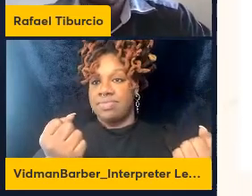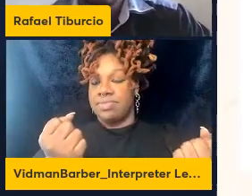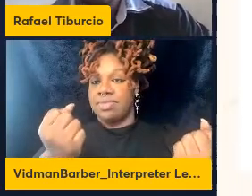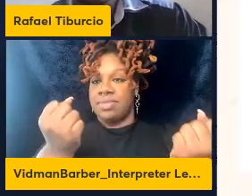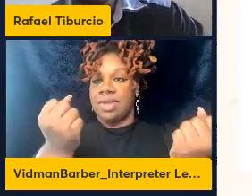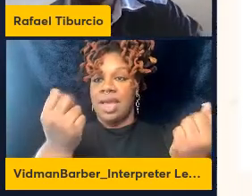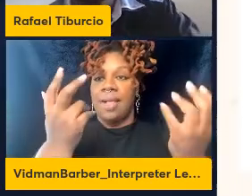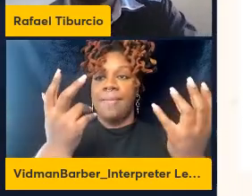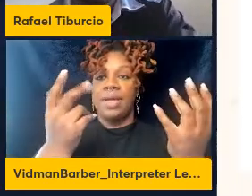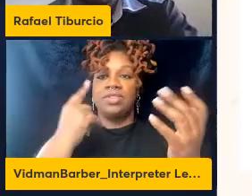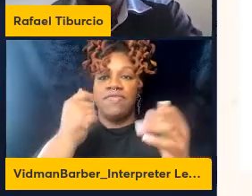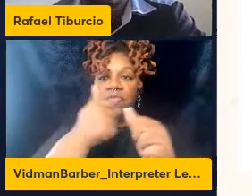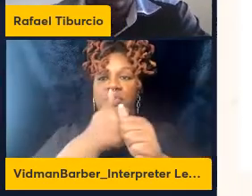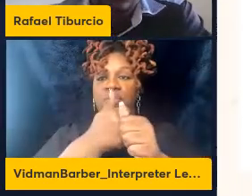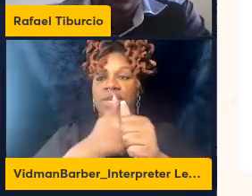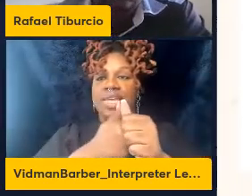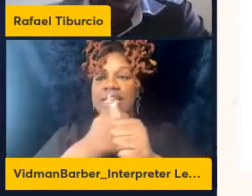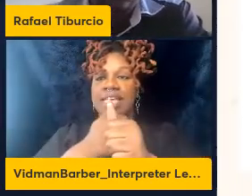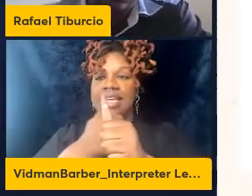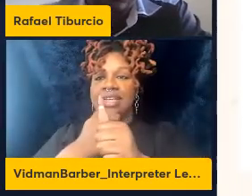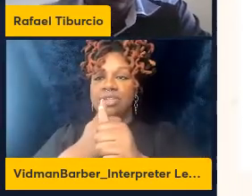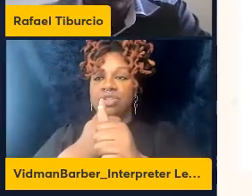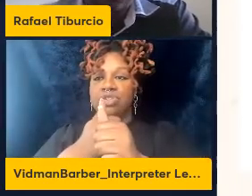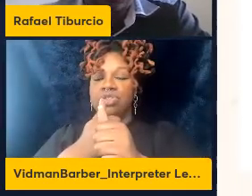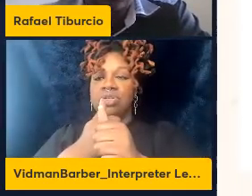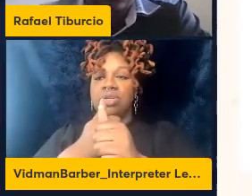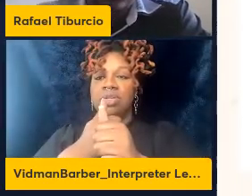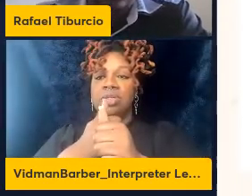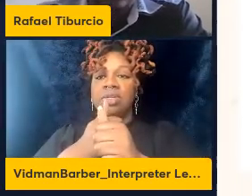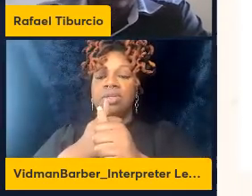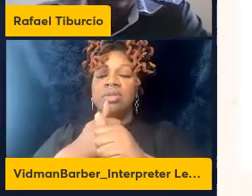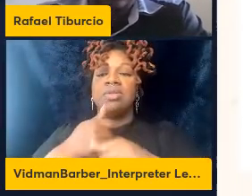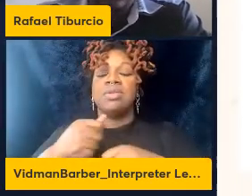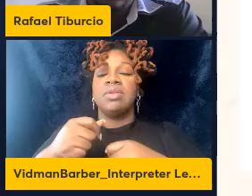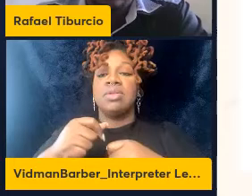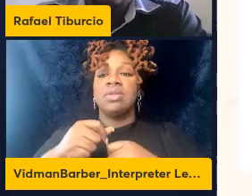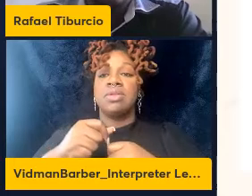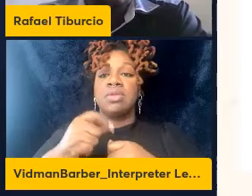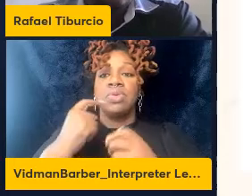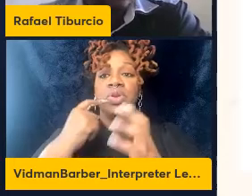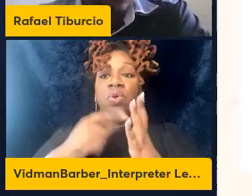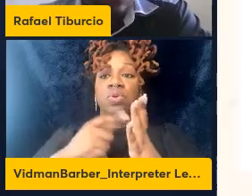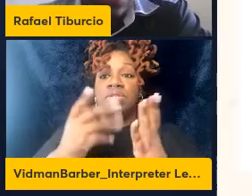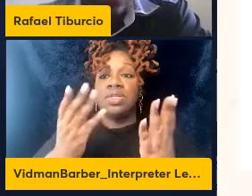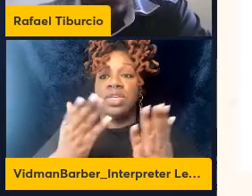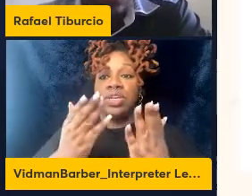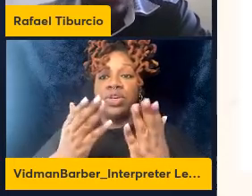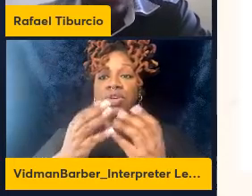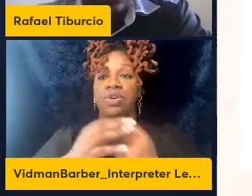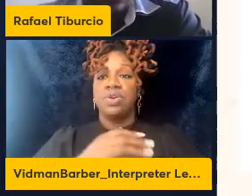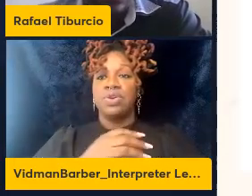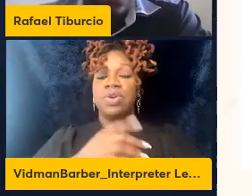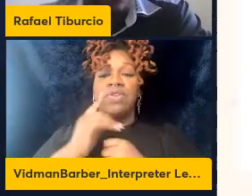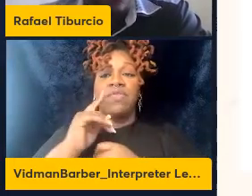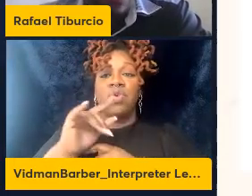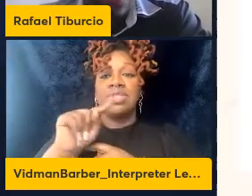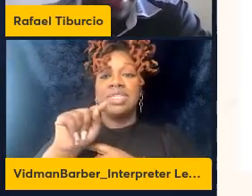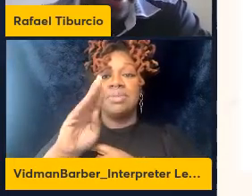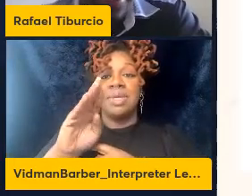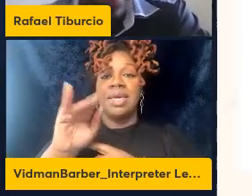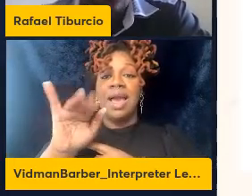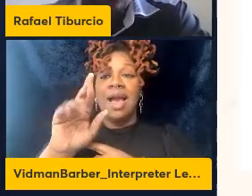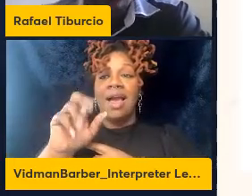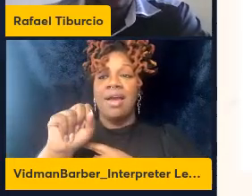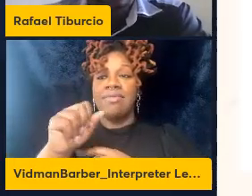CD8 population and what we can see from here is that non-TD iris patients they have a